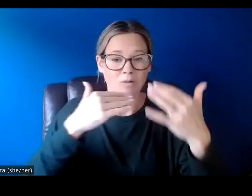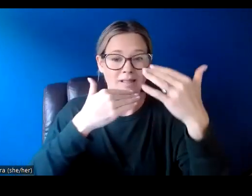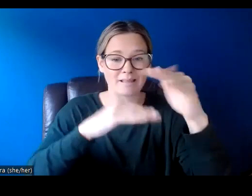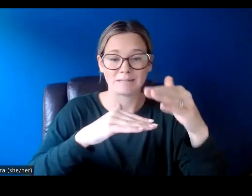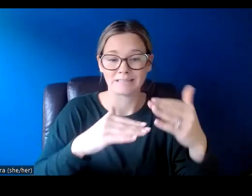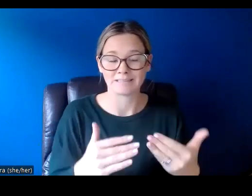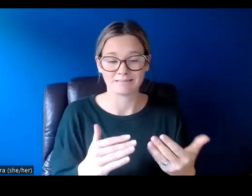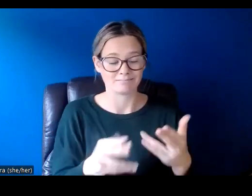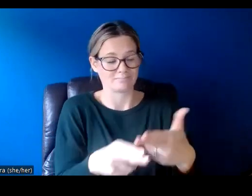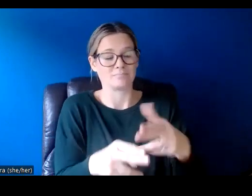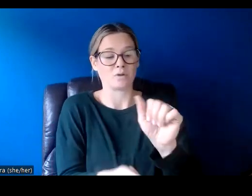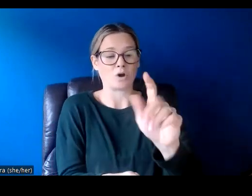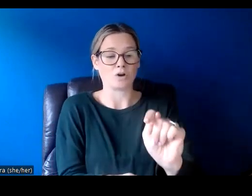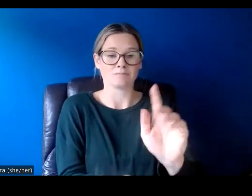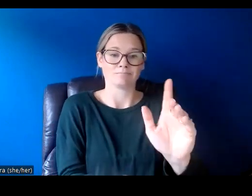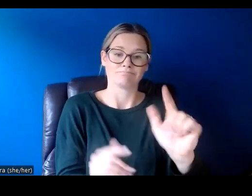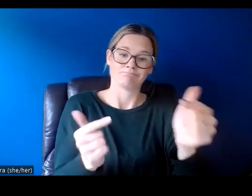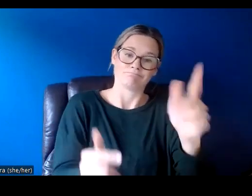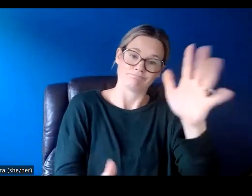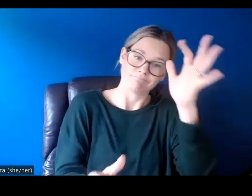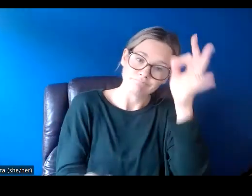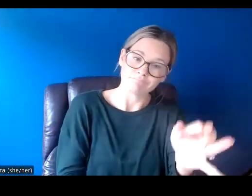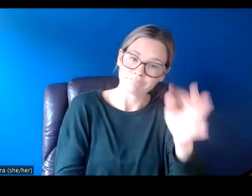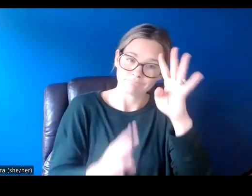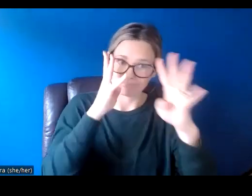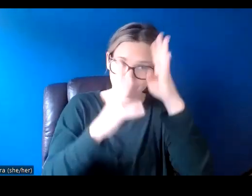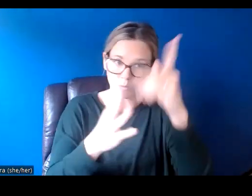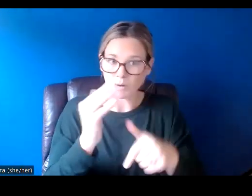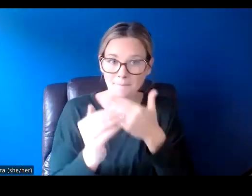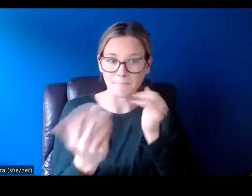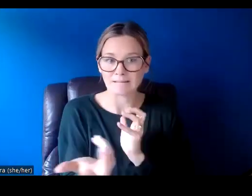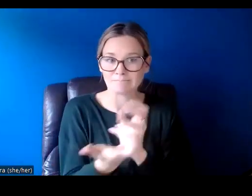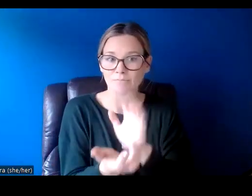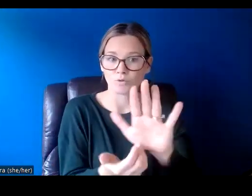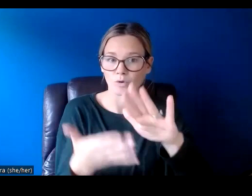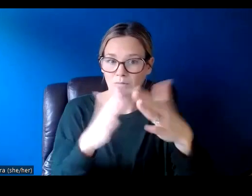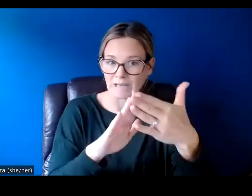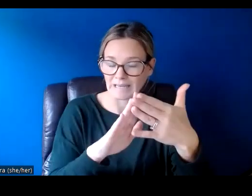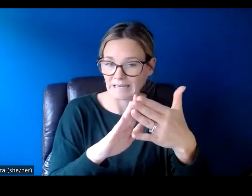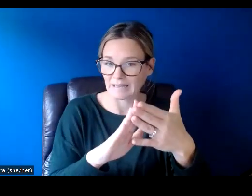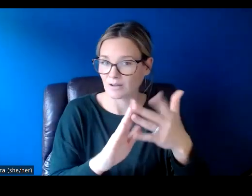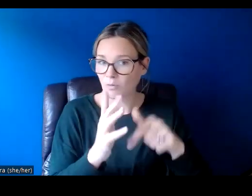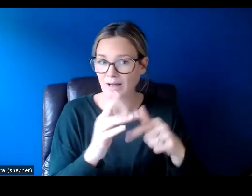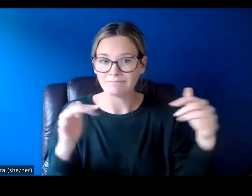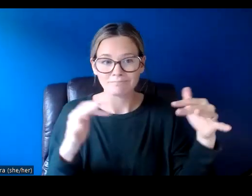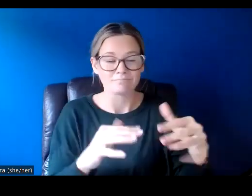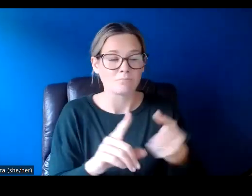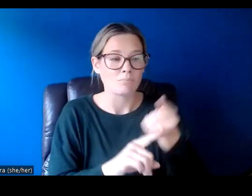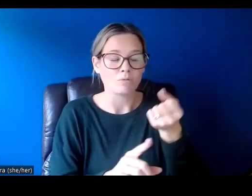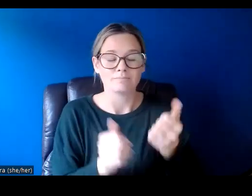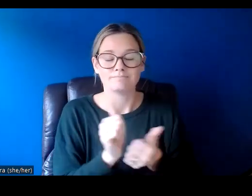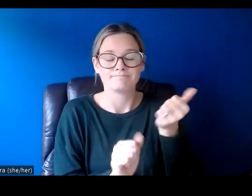again, we leave it up to you to come up with what you think works best for your community and what will bring the biggest impact.